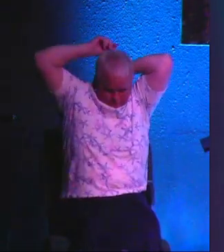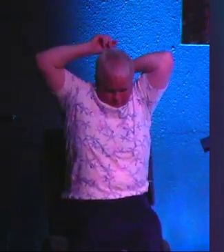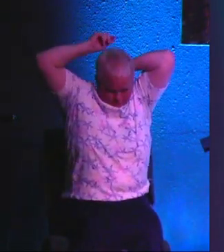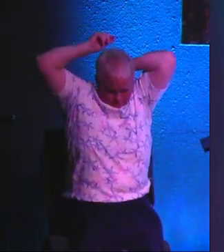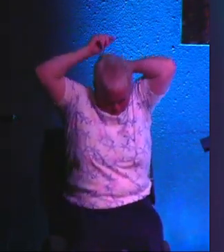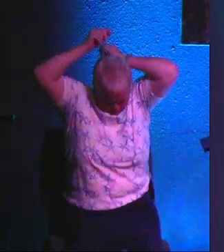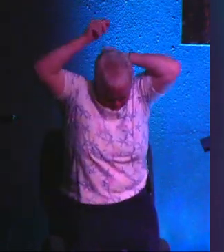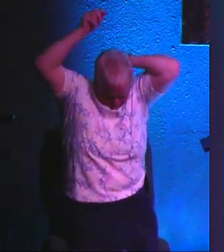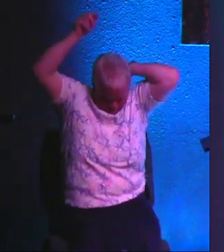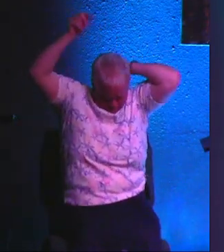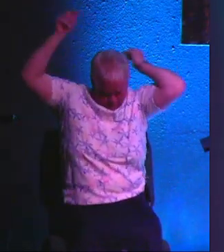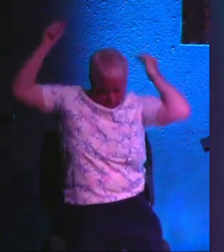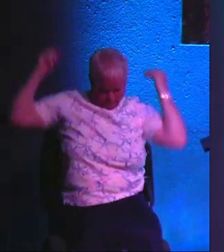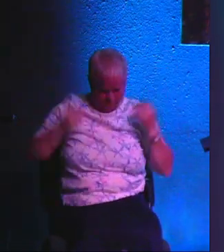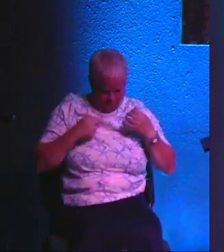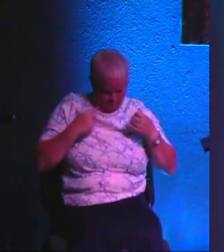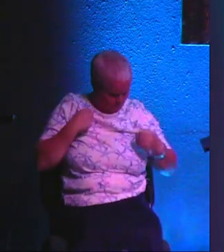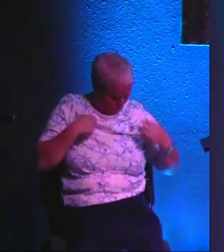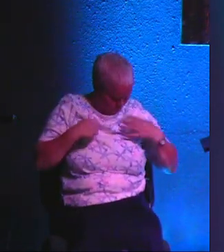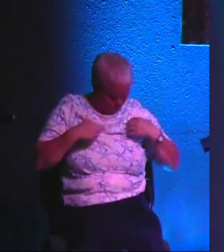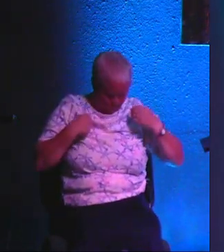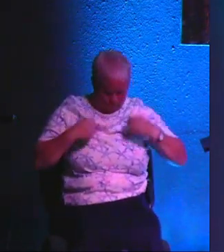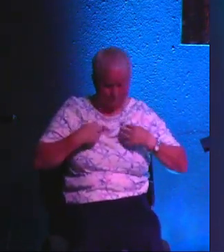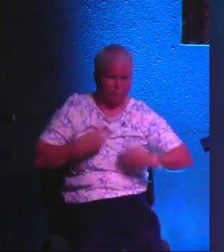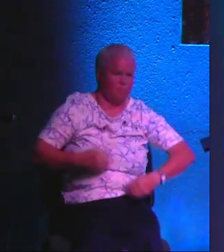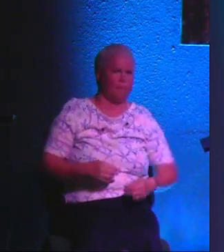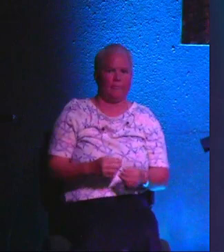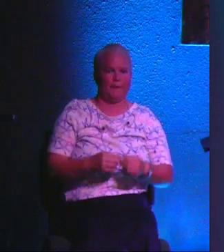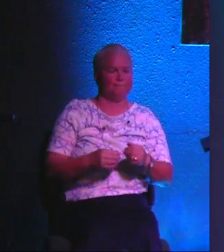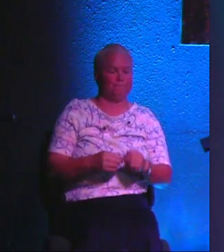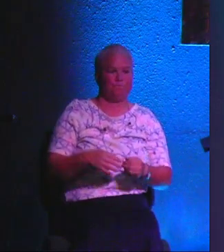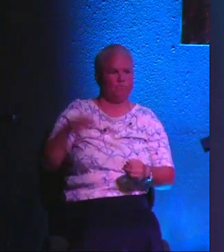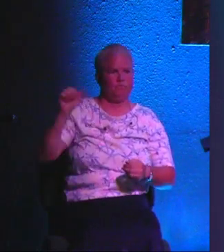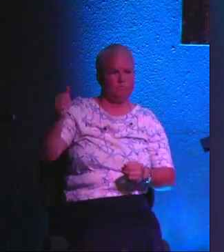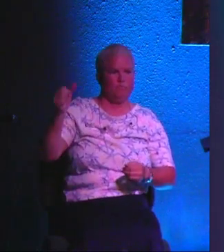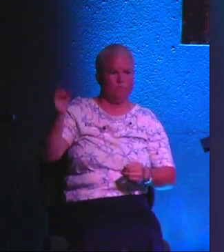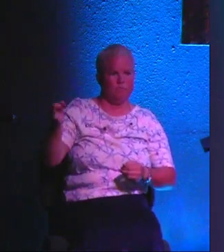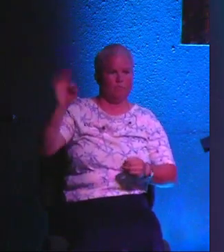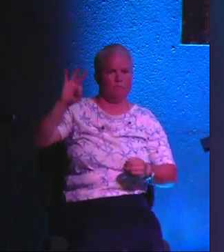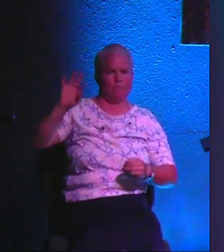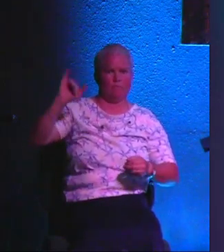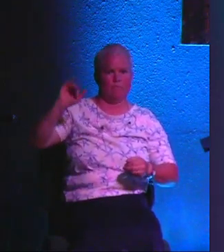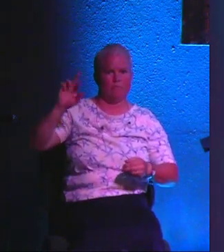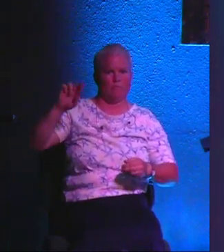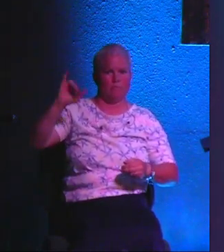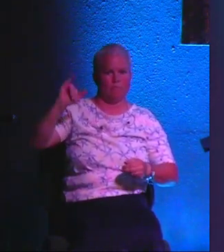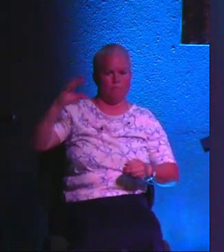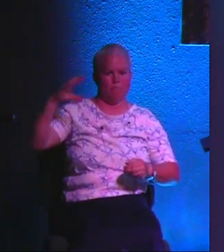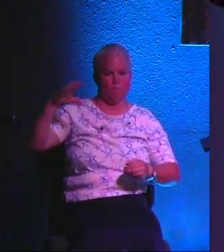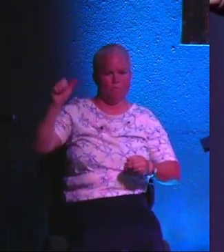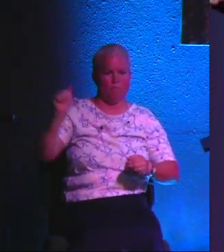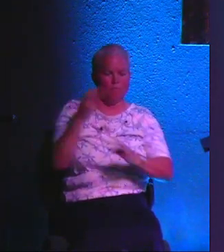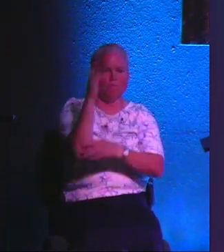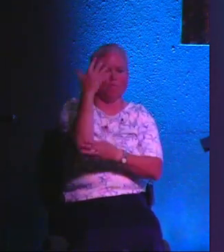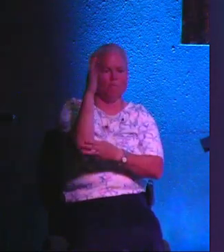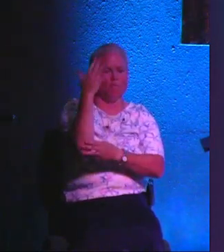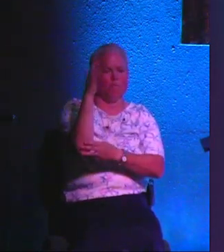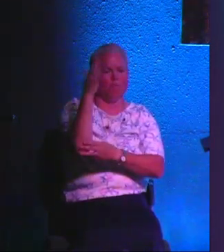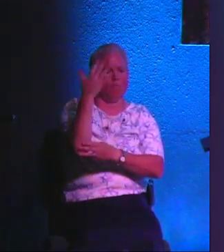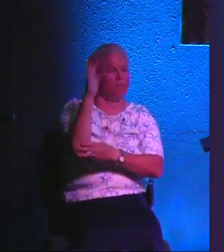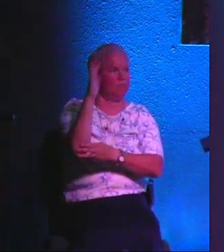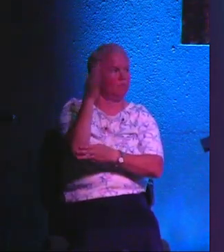services. I've preached on reservations. I've preached in Africa in a tree hut with